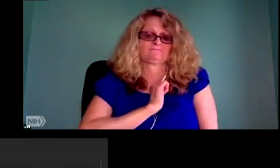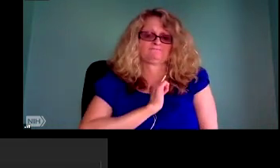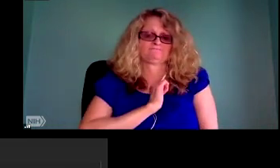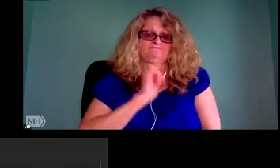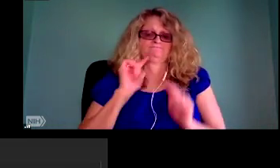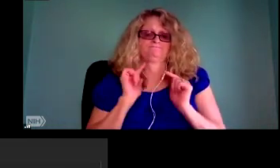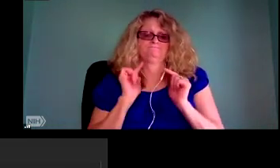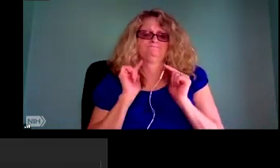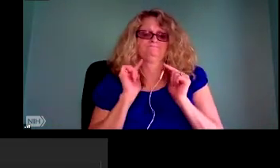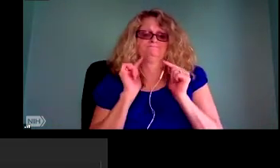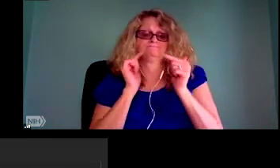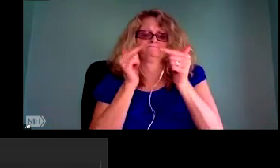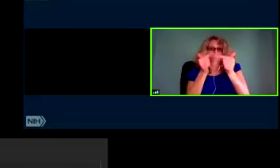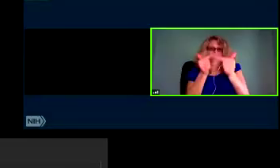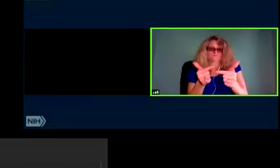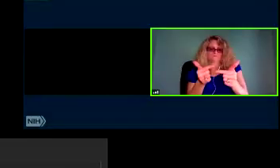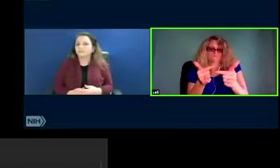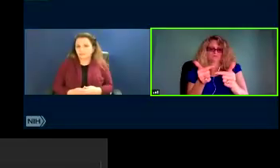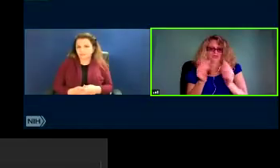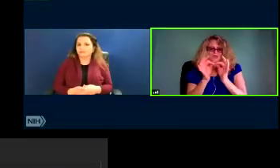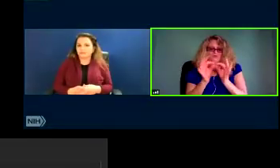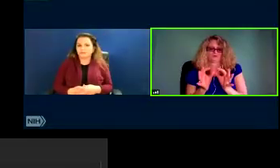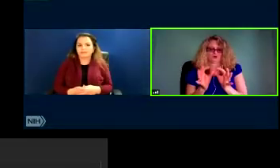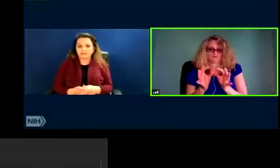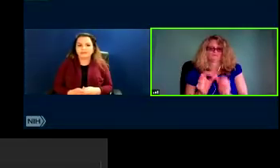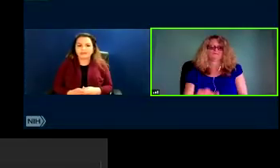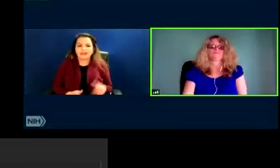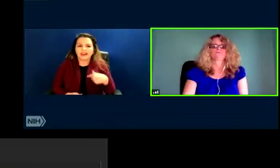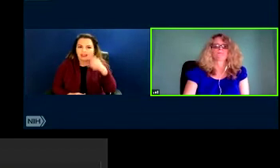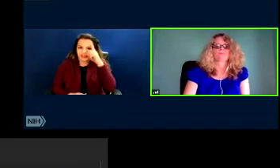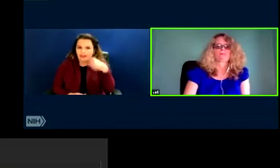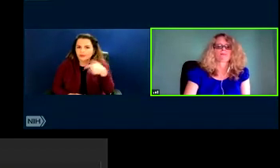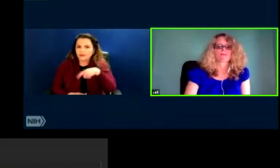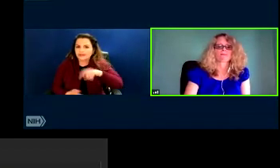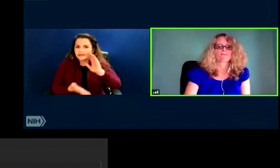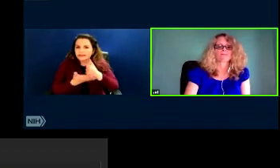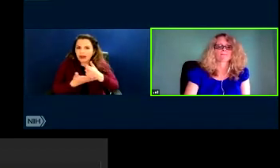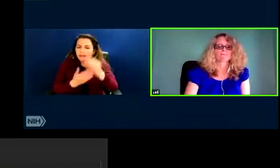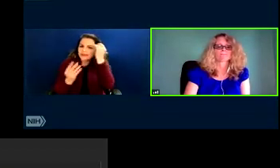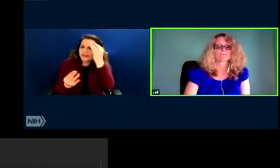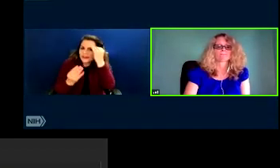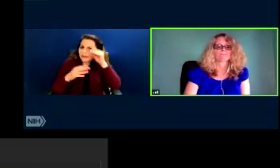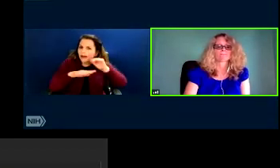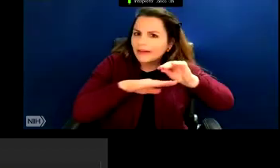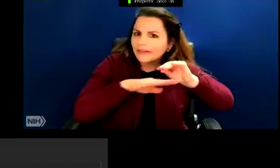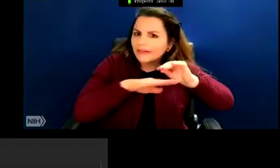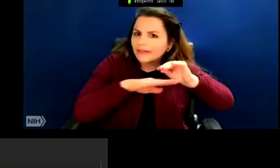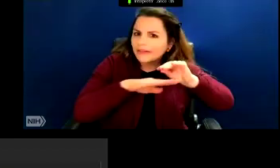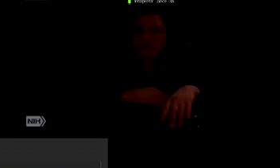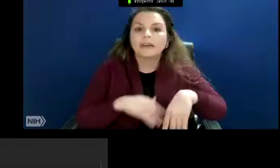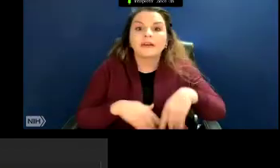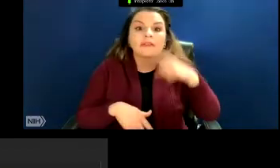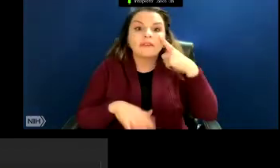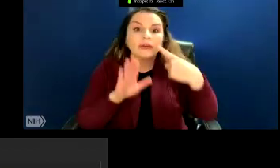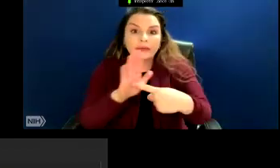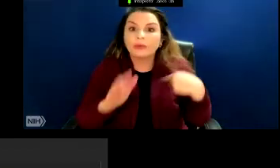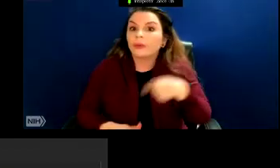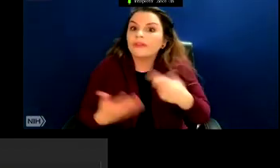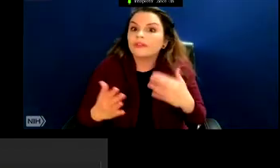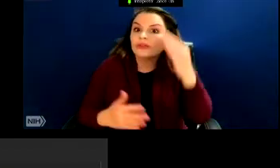thinking about the implications of that. First of all, we know that there's something about this kind of,